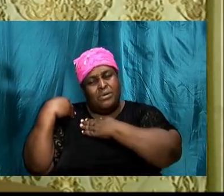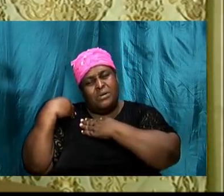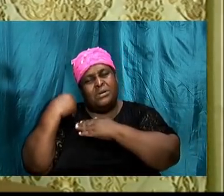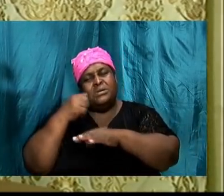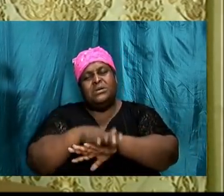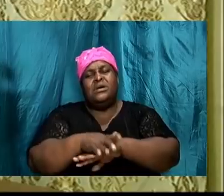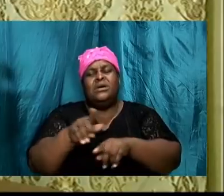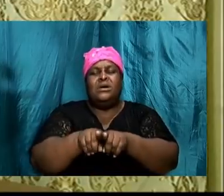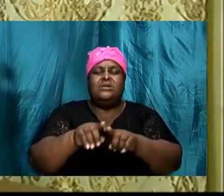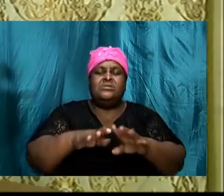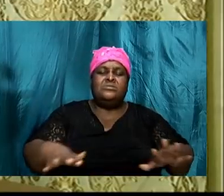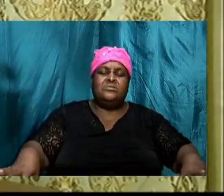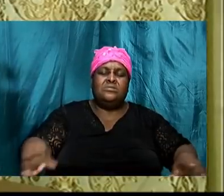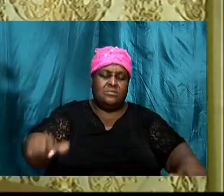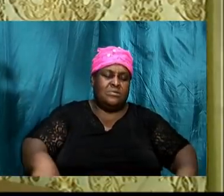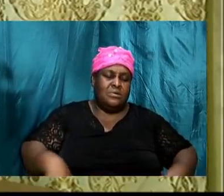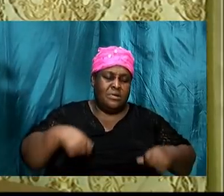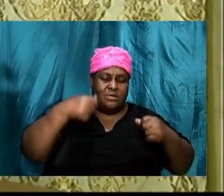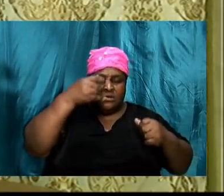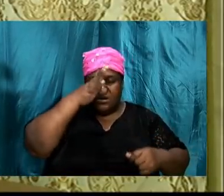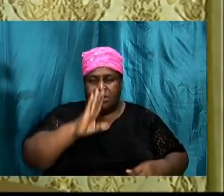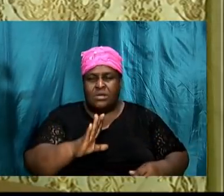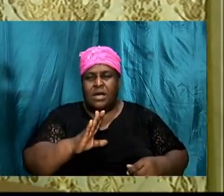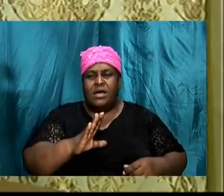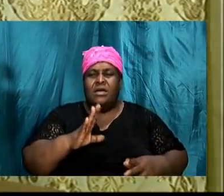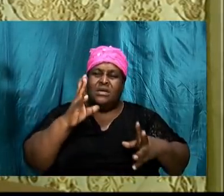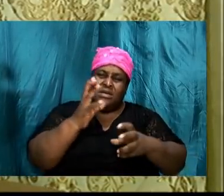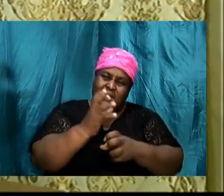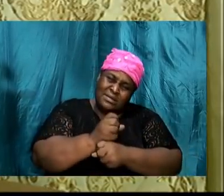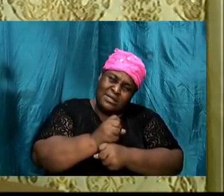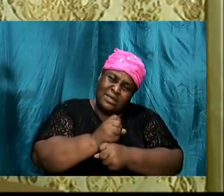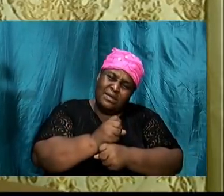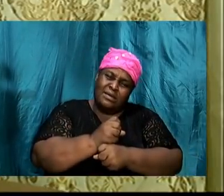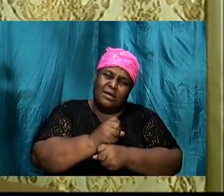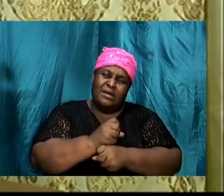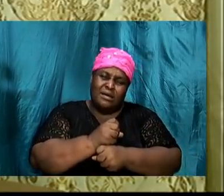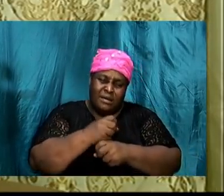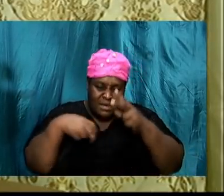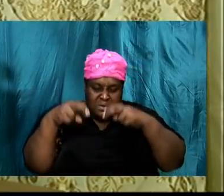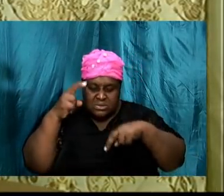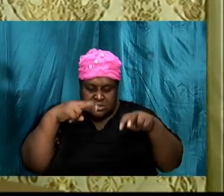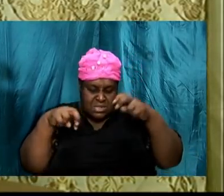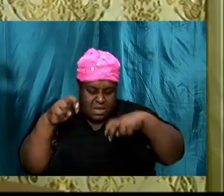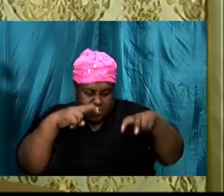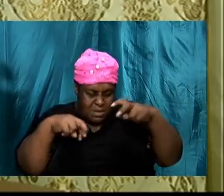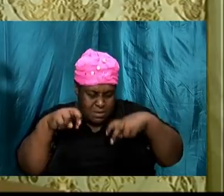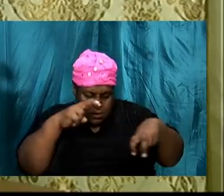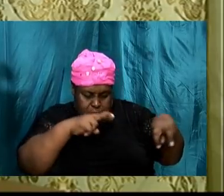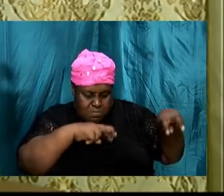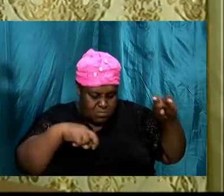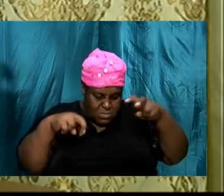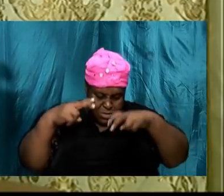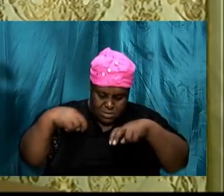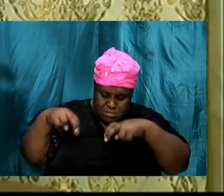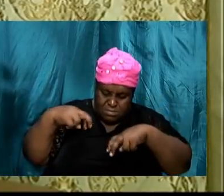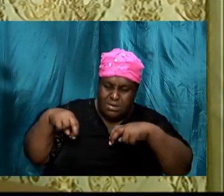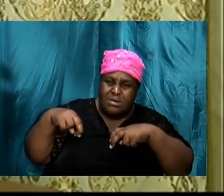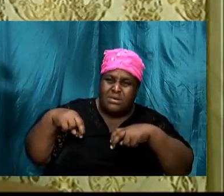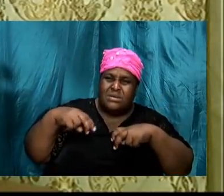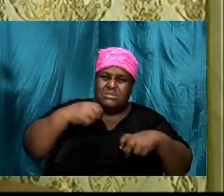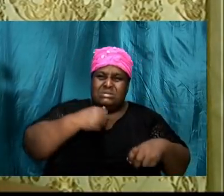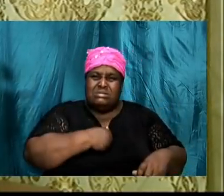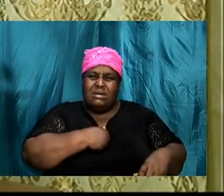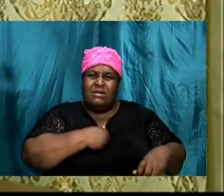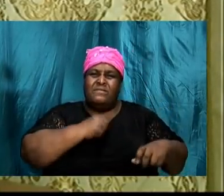you know, we need to take a stock and take a check, you know, of how we